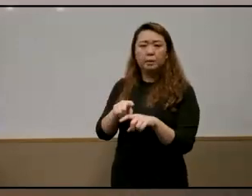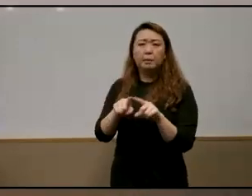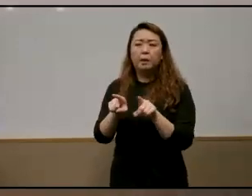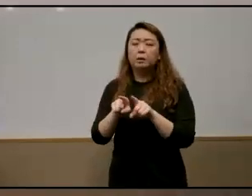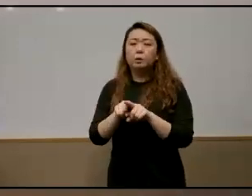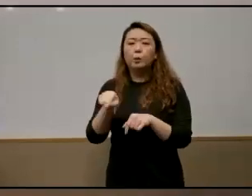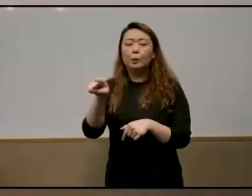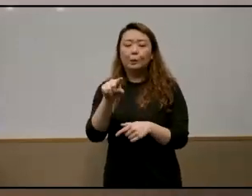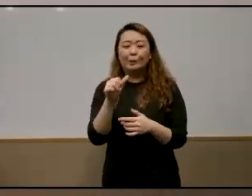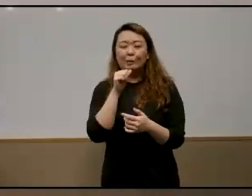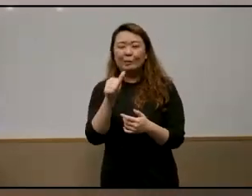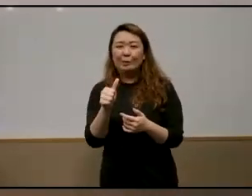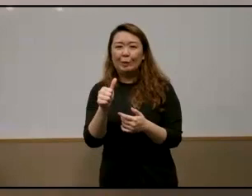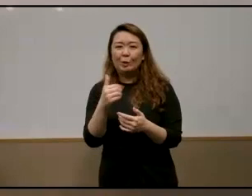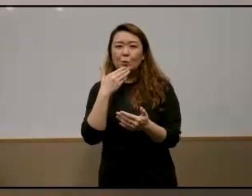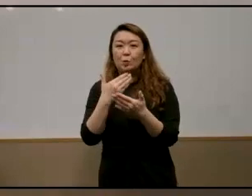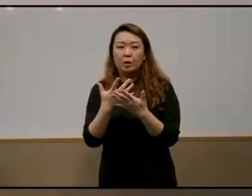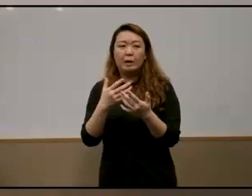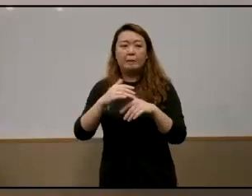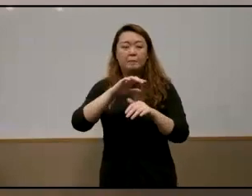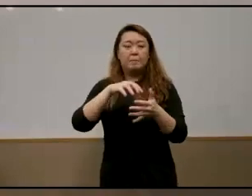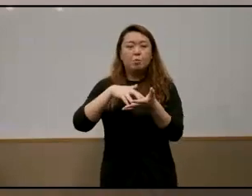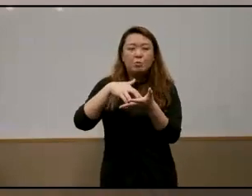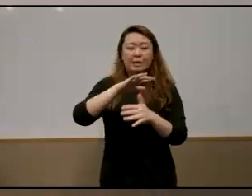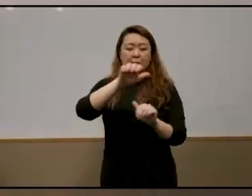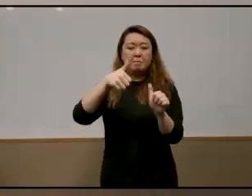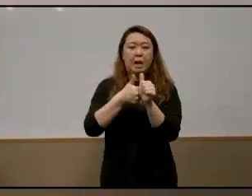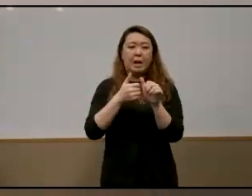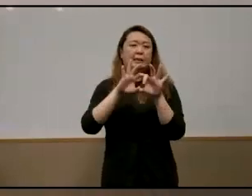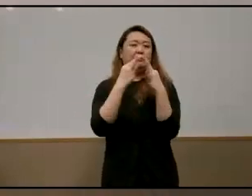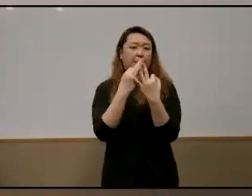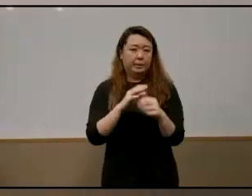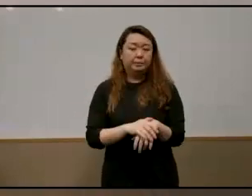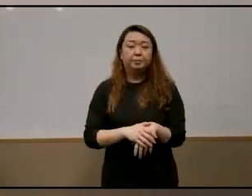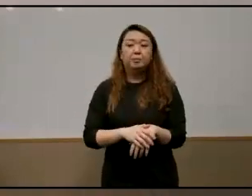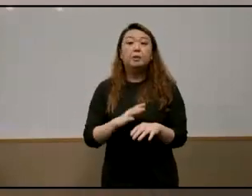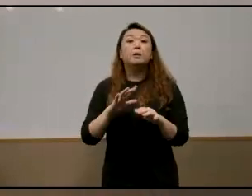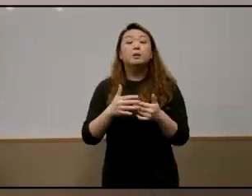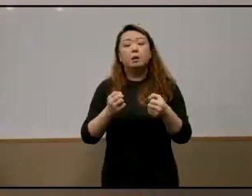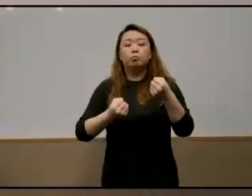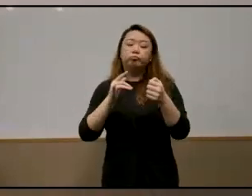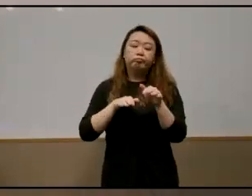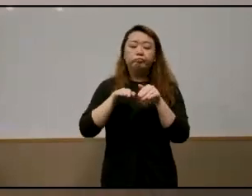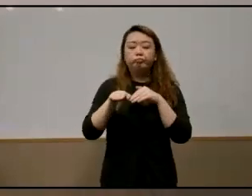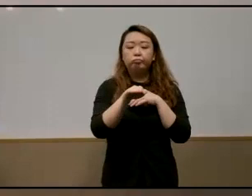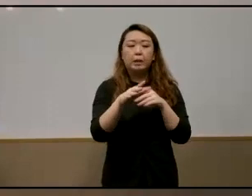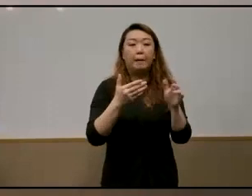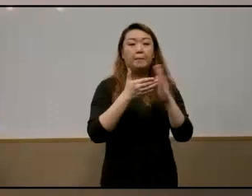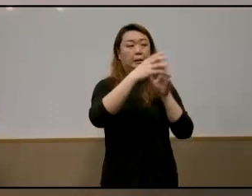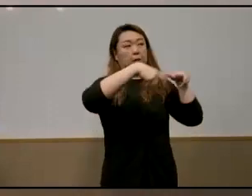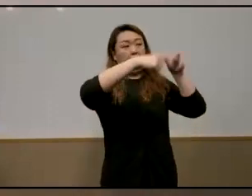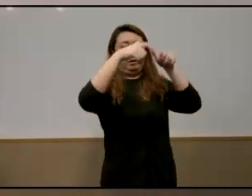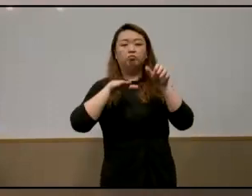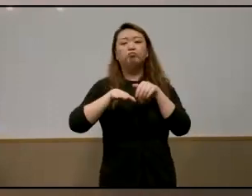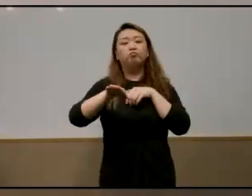imperfection behind the closed door of families homes and at this point we passed some government housing flats and he pointed at